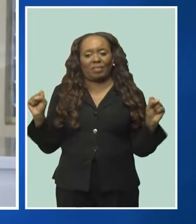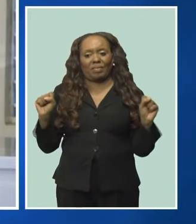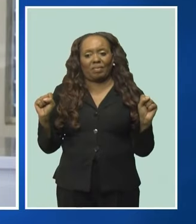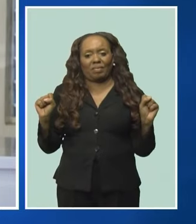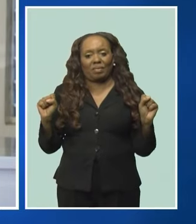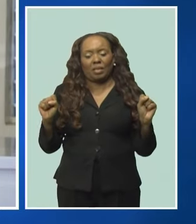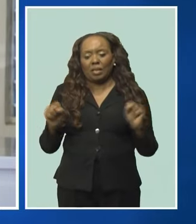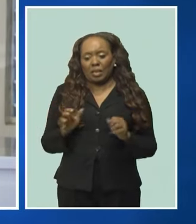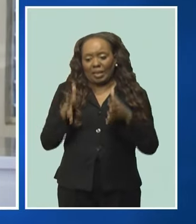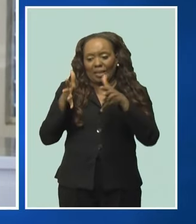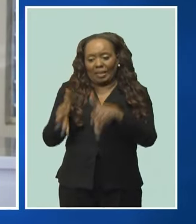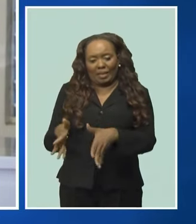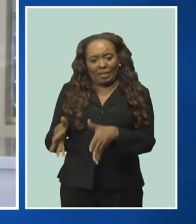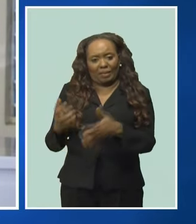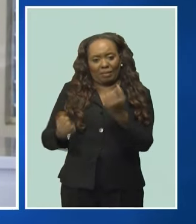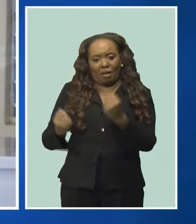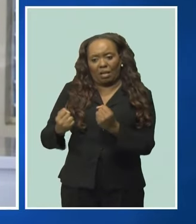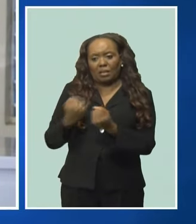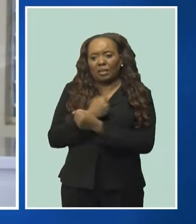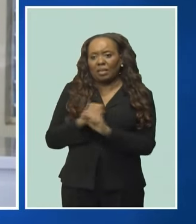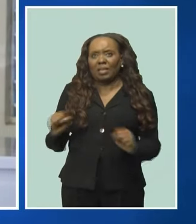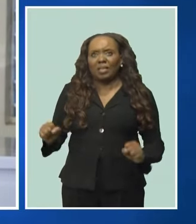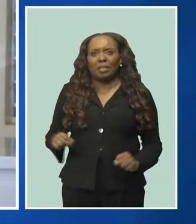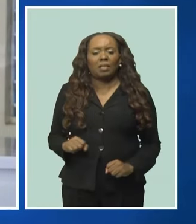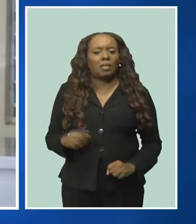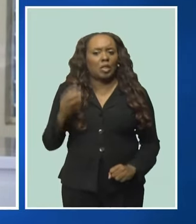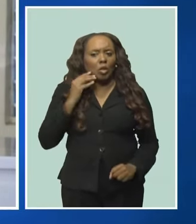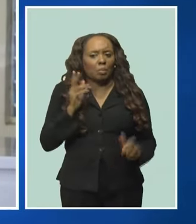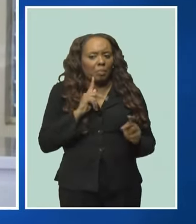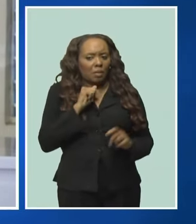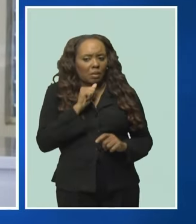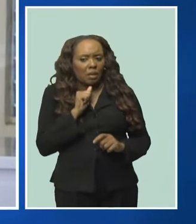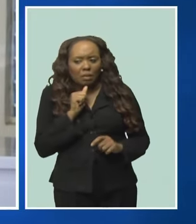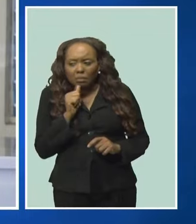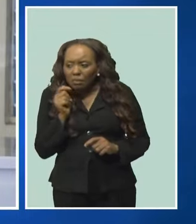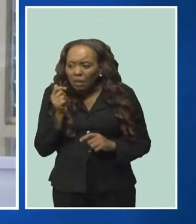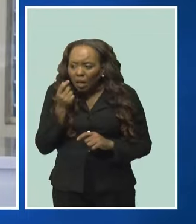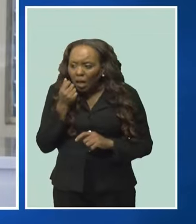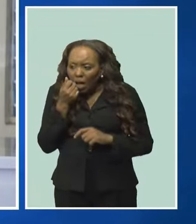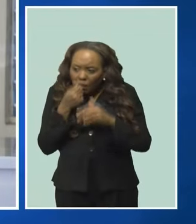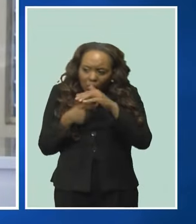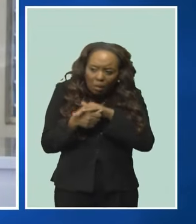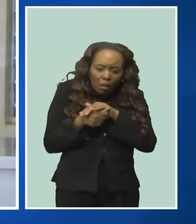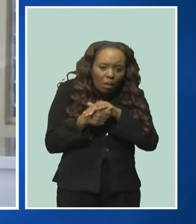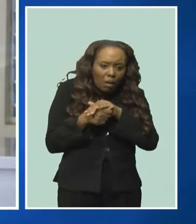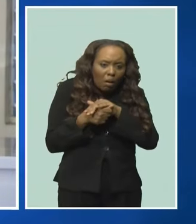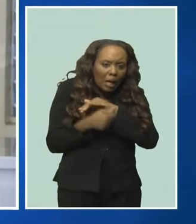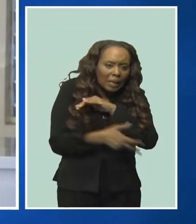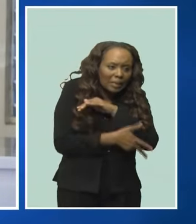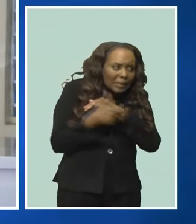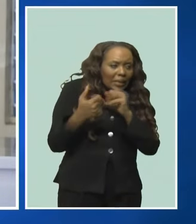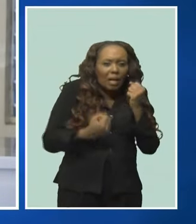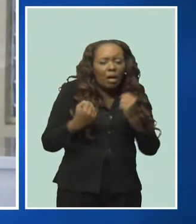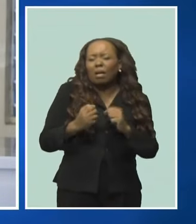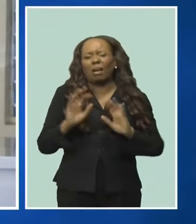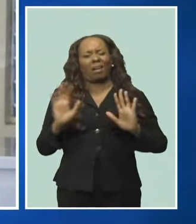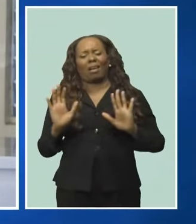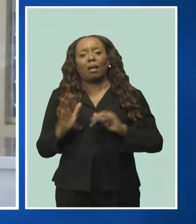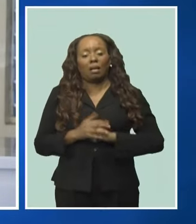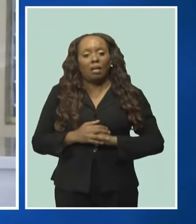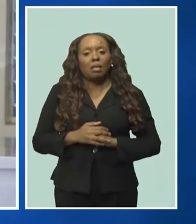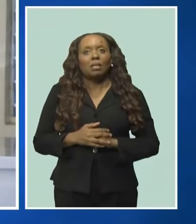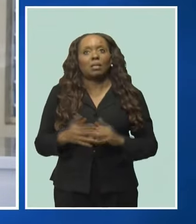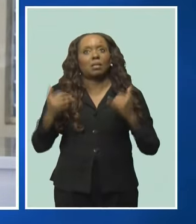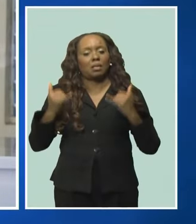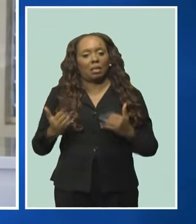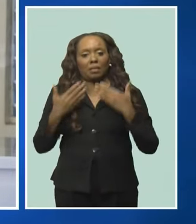go and they leave their vehicle and they know that nobody ain't picking up and driving it off the lot the next night and so we are now oversubscribed and